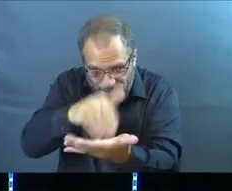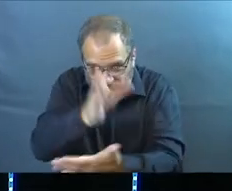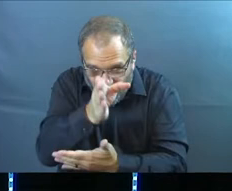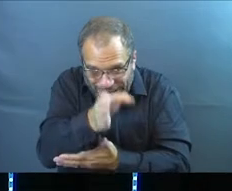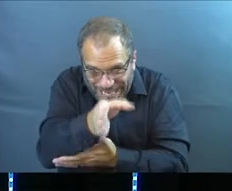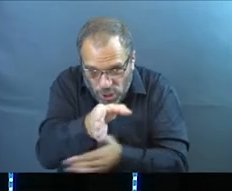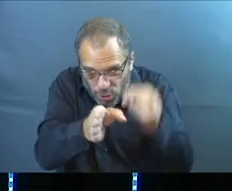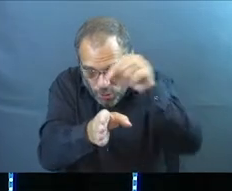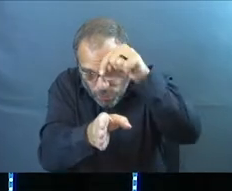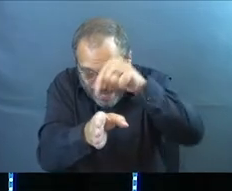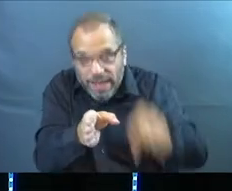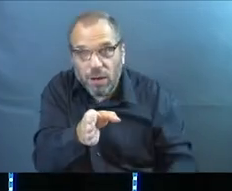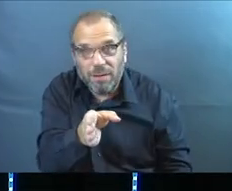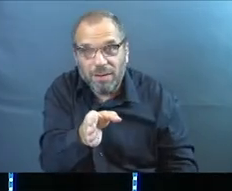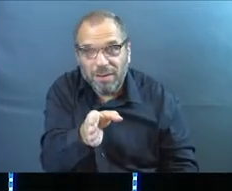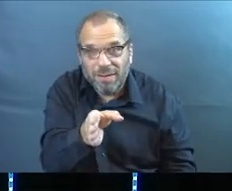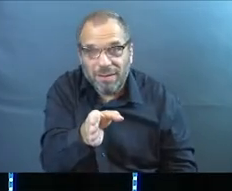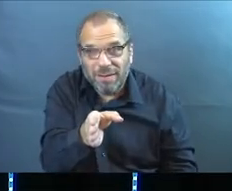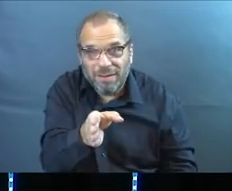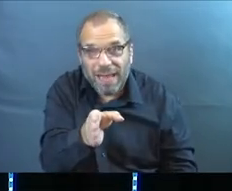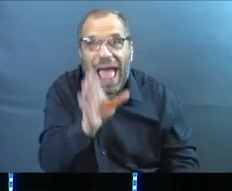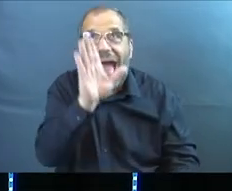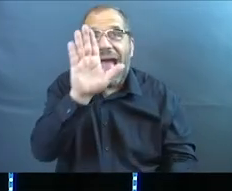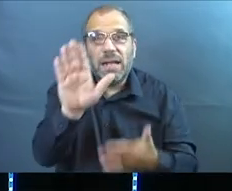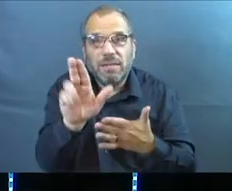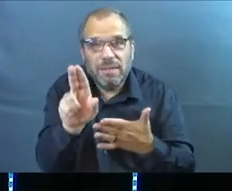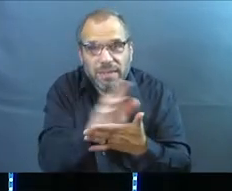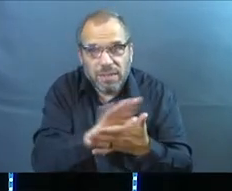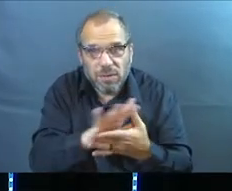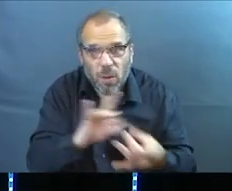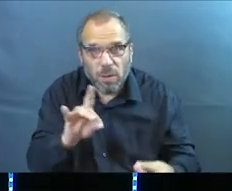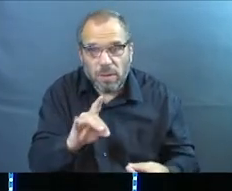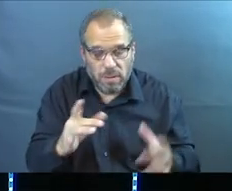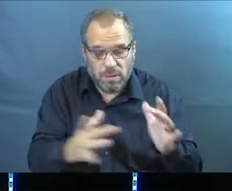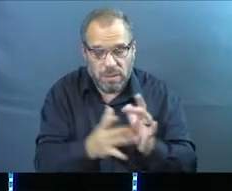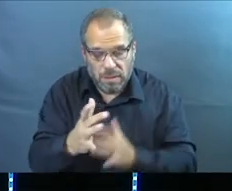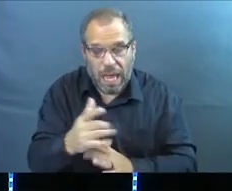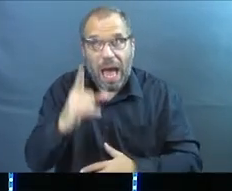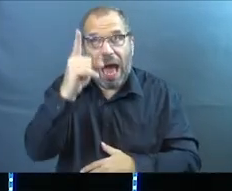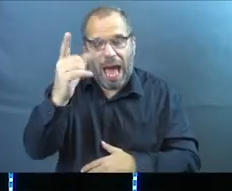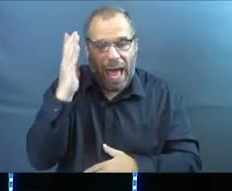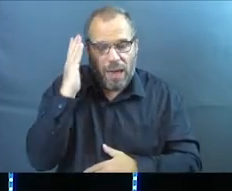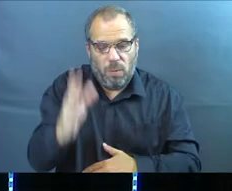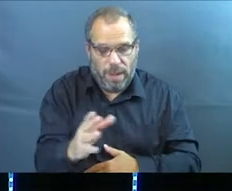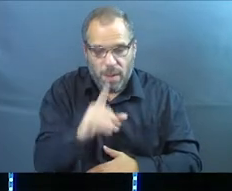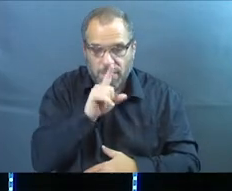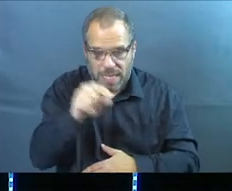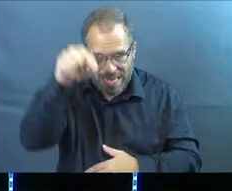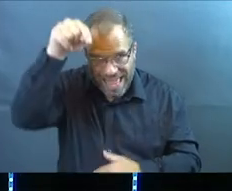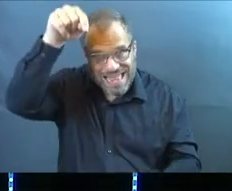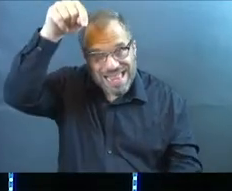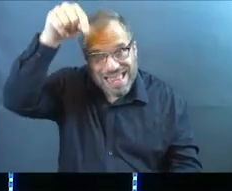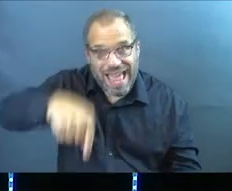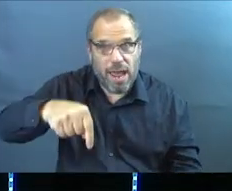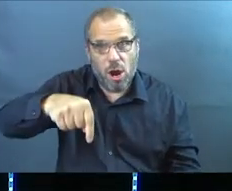promised His power would be. and His holiness. Jesus said, I will be there.